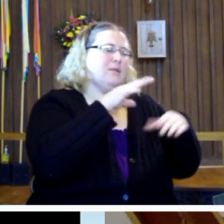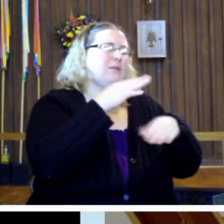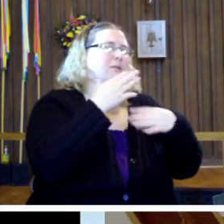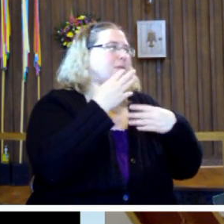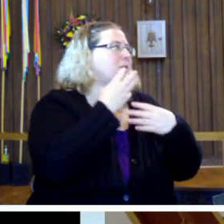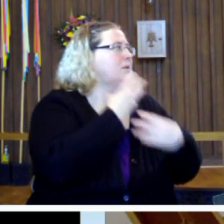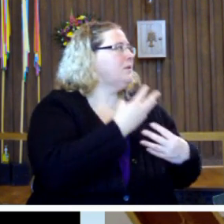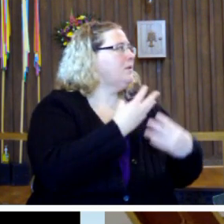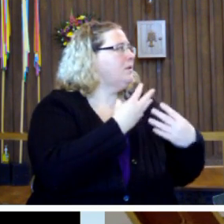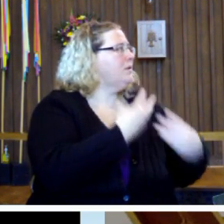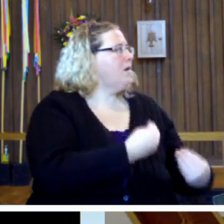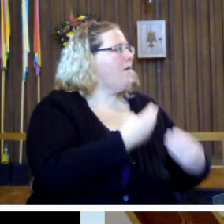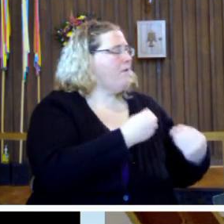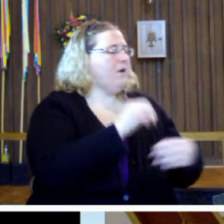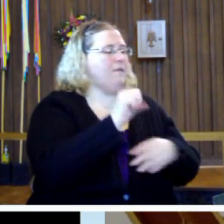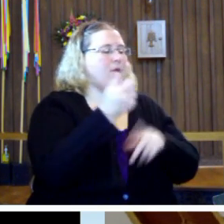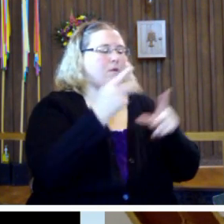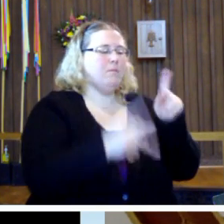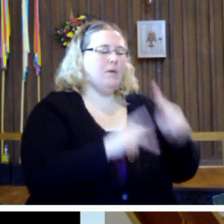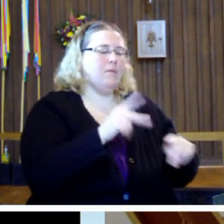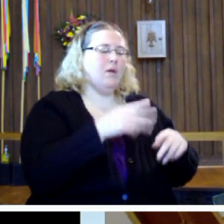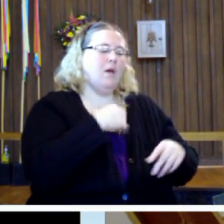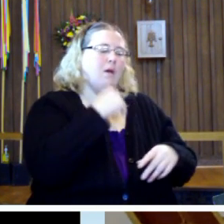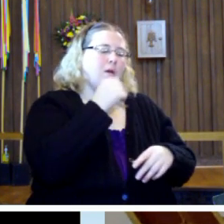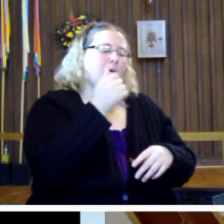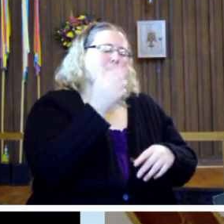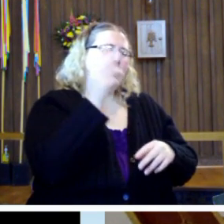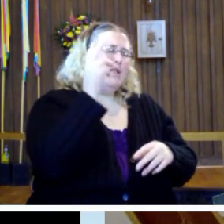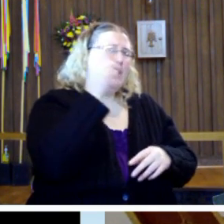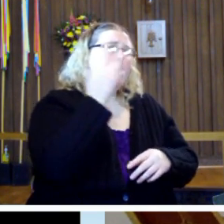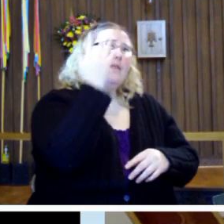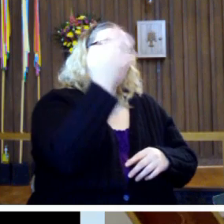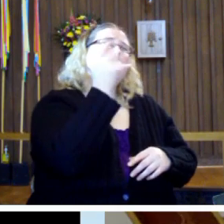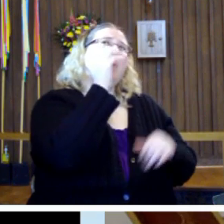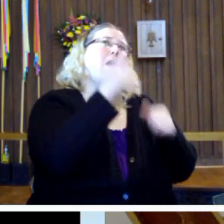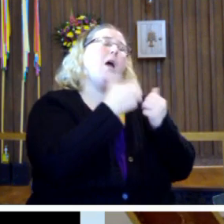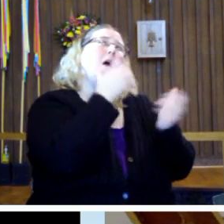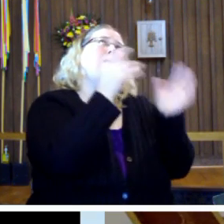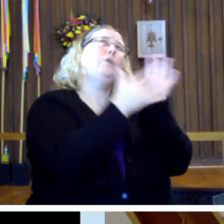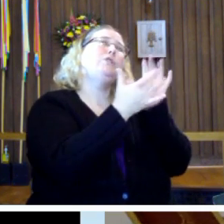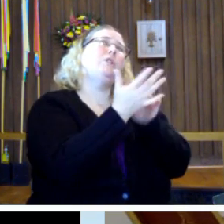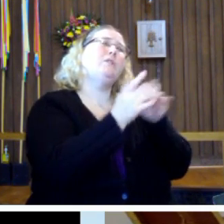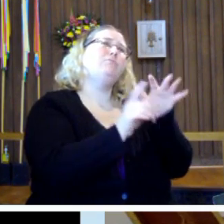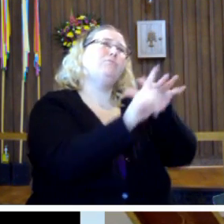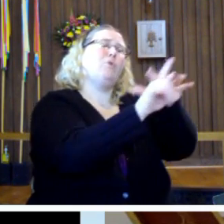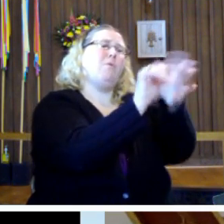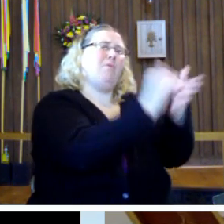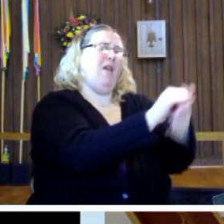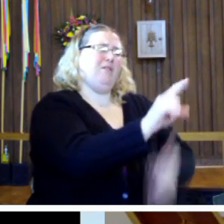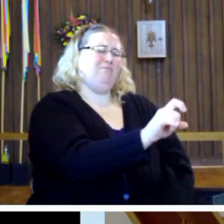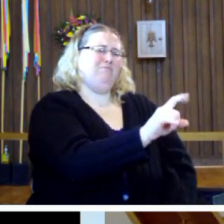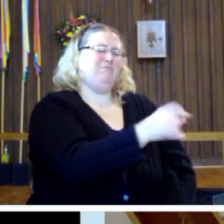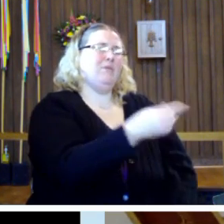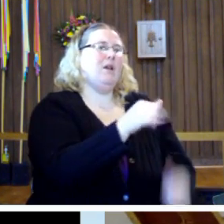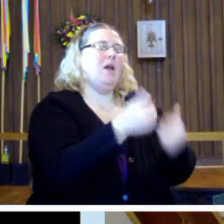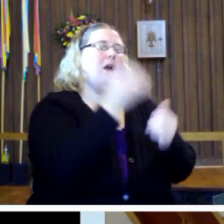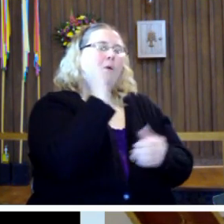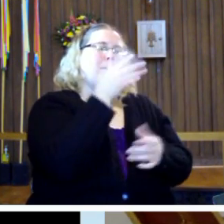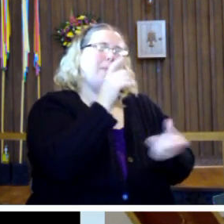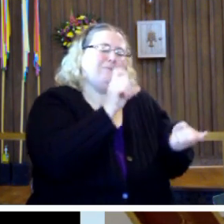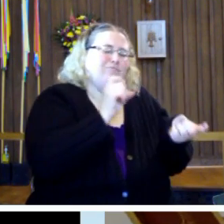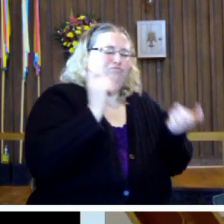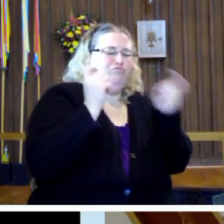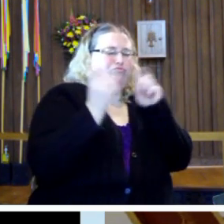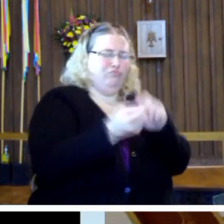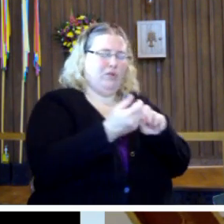of others. And we can think about how is Jesus present in that? How will that